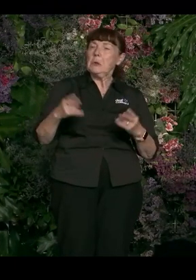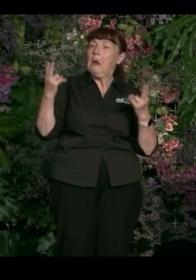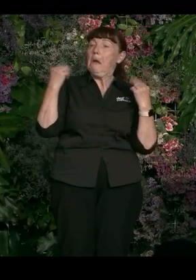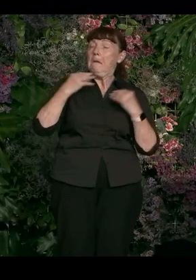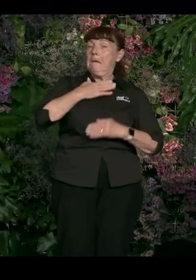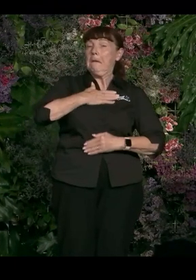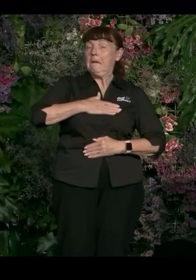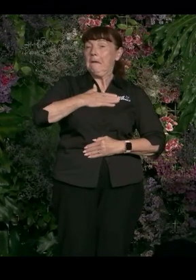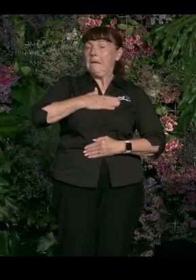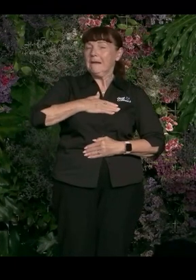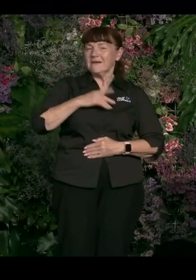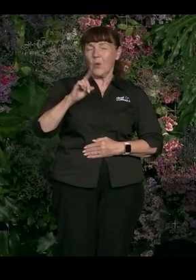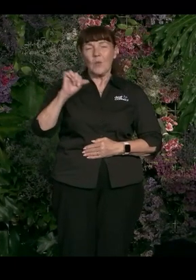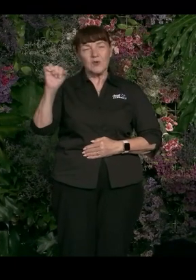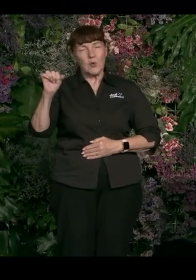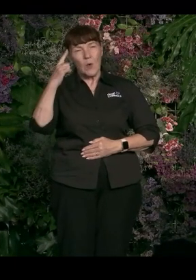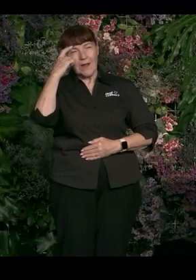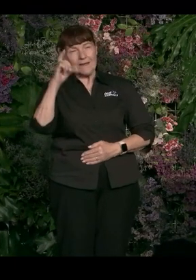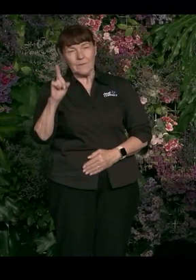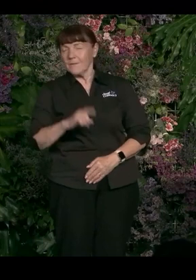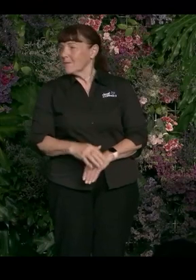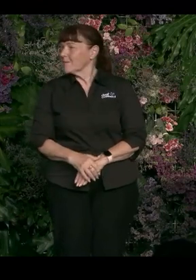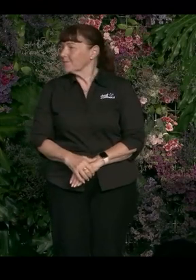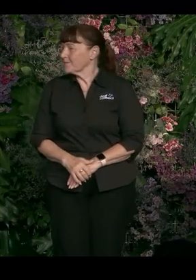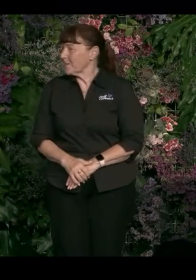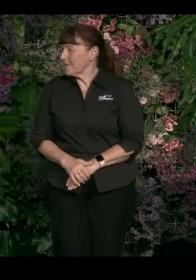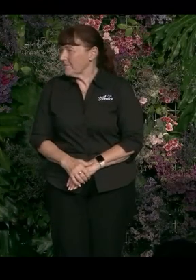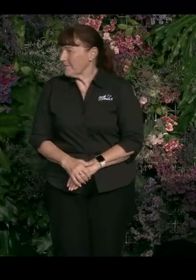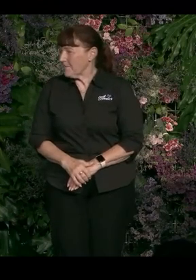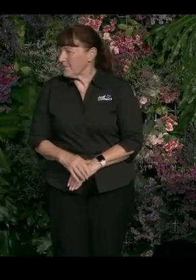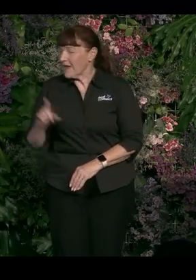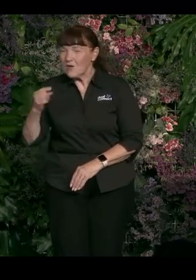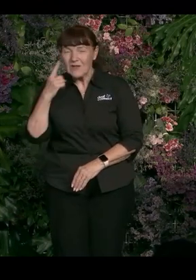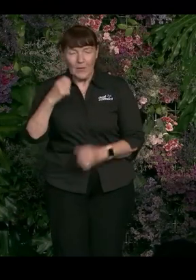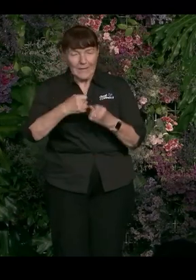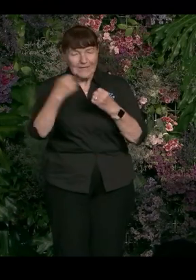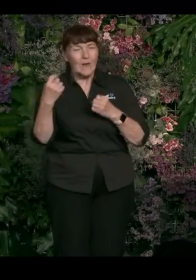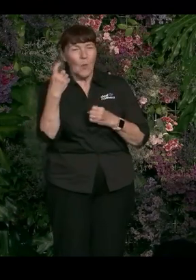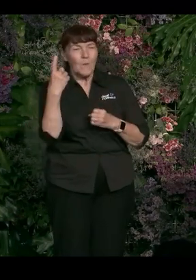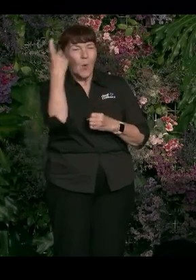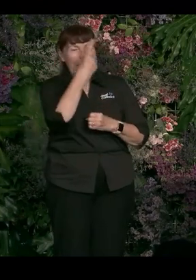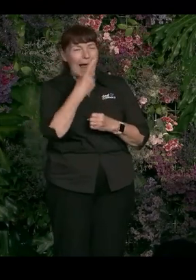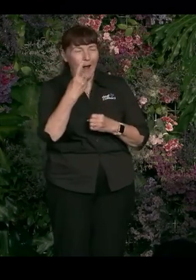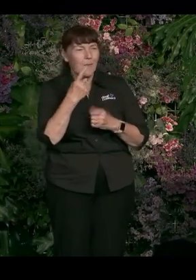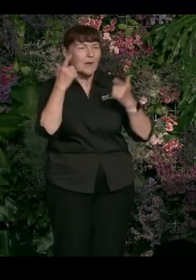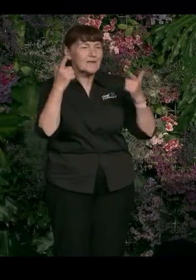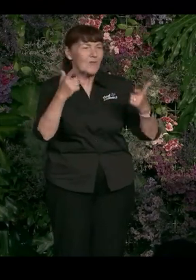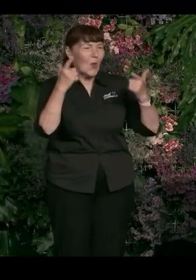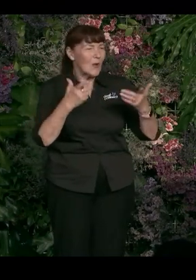status quo, what are your views? First of all, I feel like we should have another hour because there's so much to discuss here.